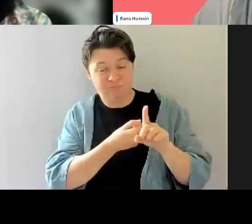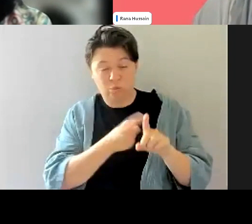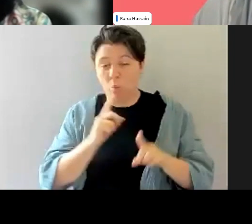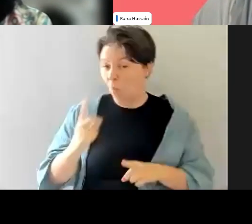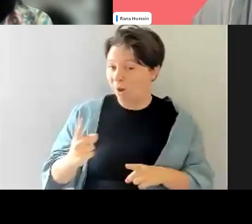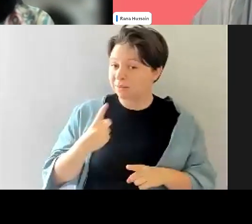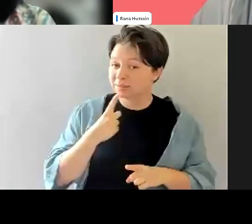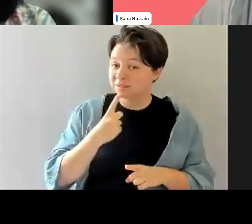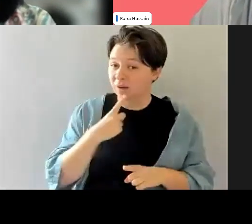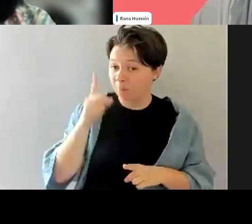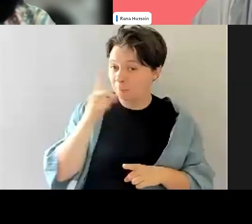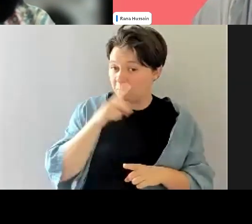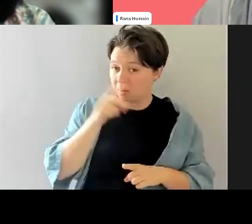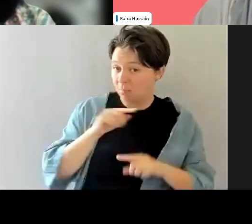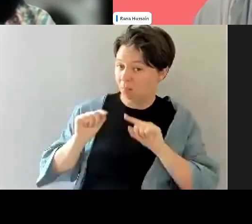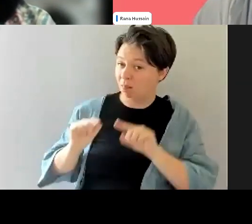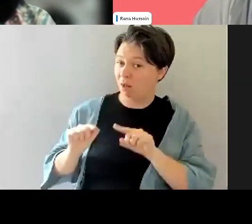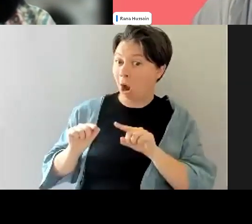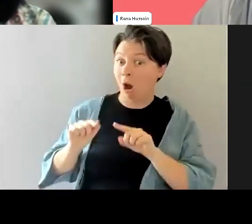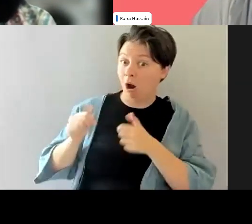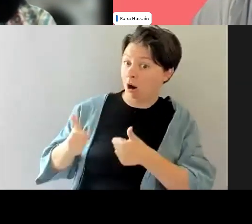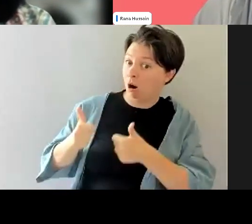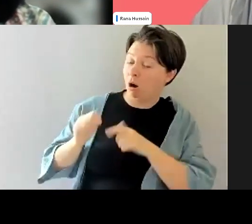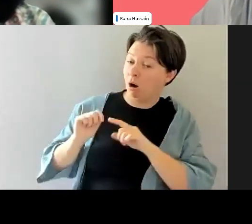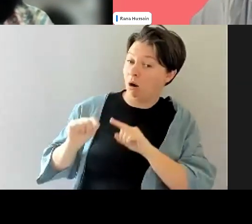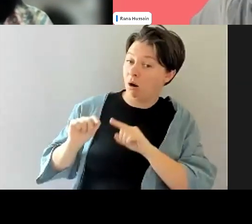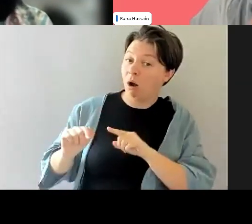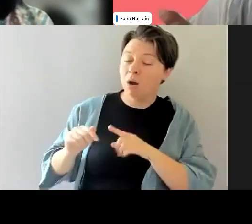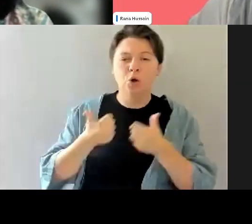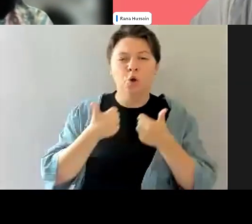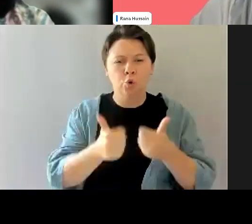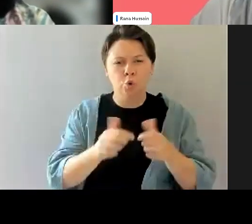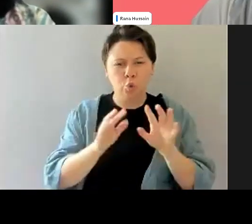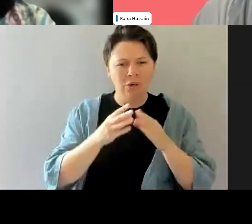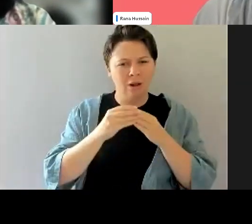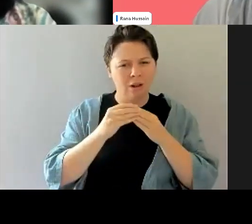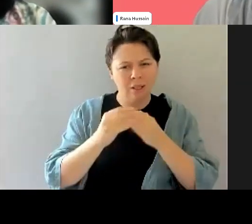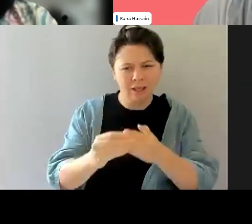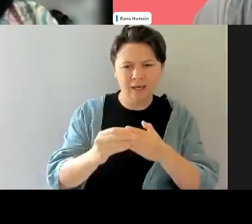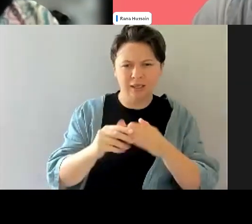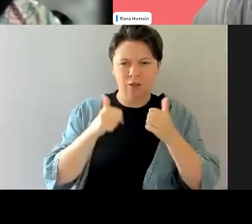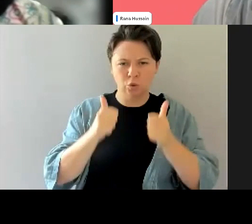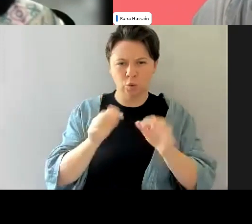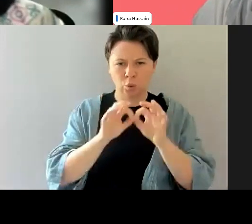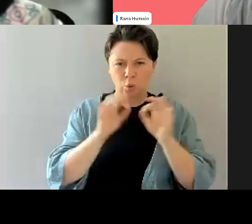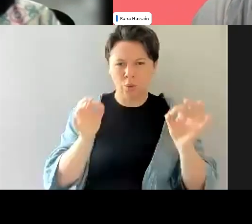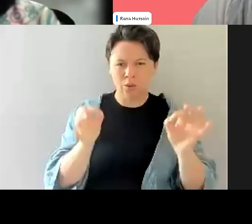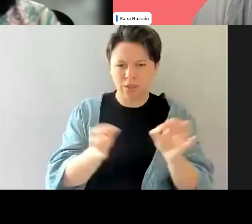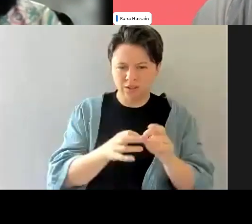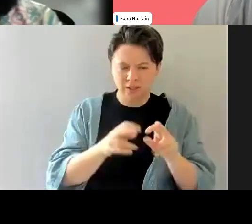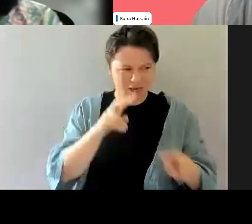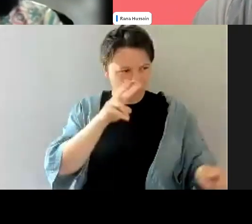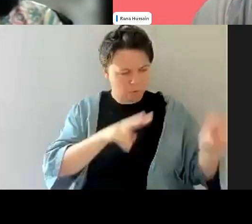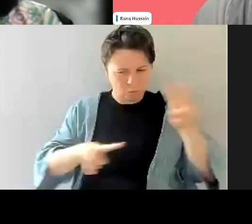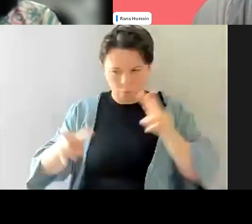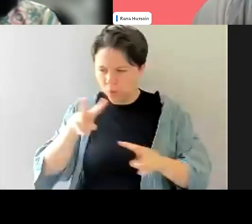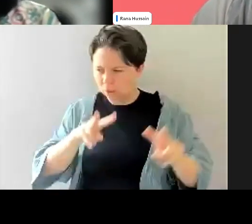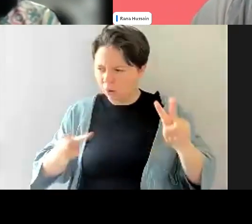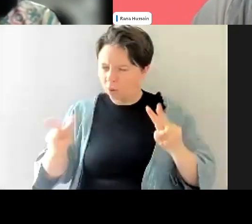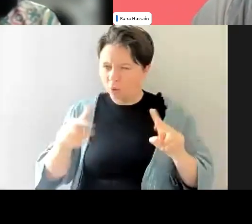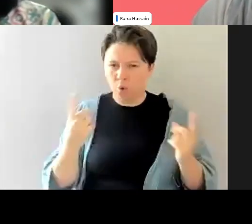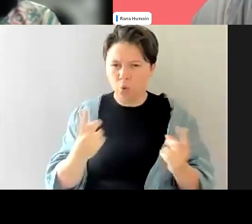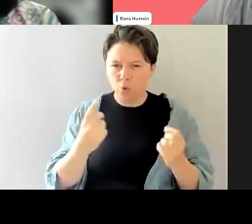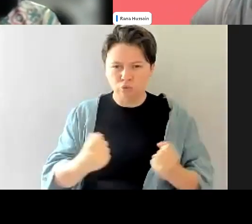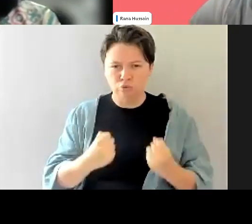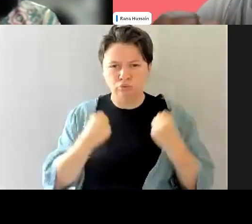And I think good leaders and organizations are constantly scanning their landscape for pockets of power and, um, where